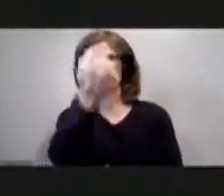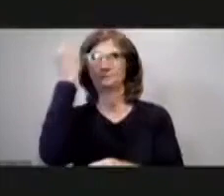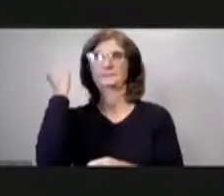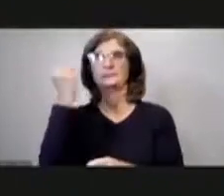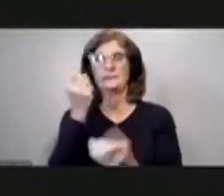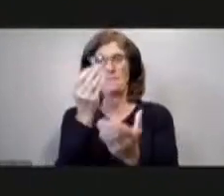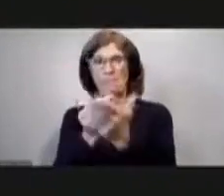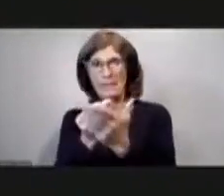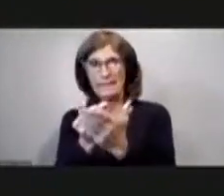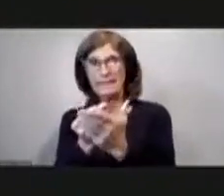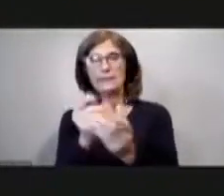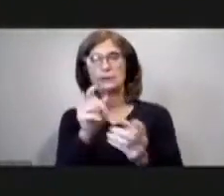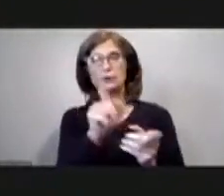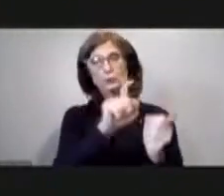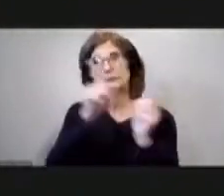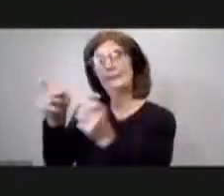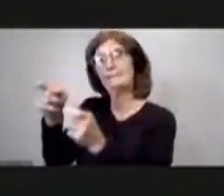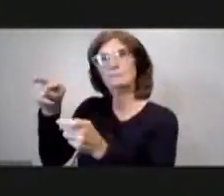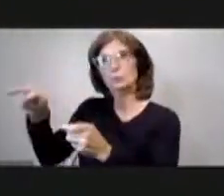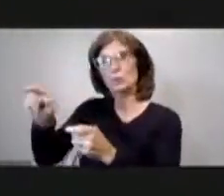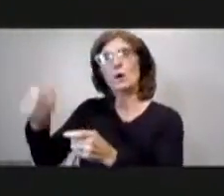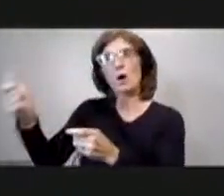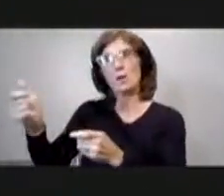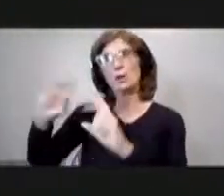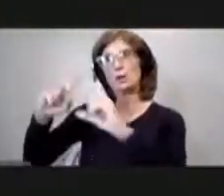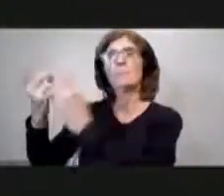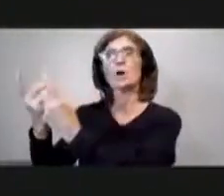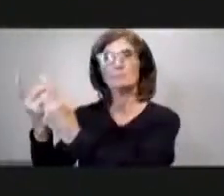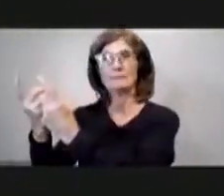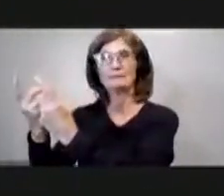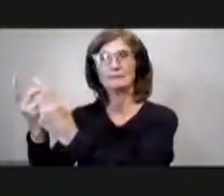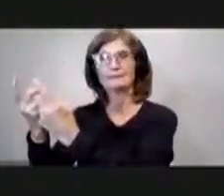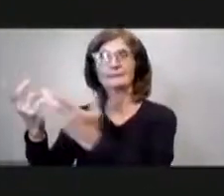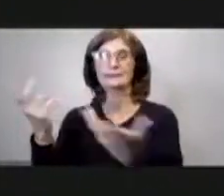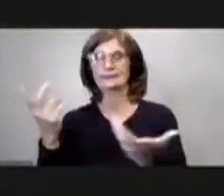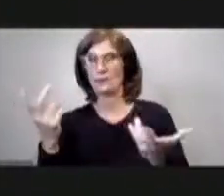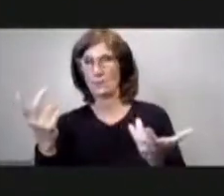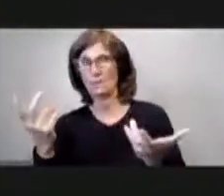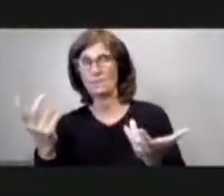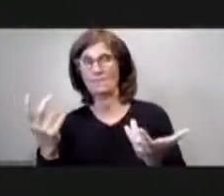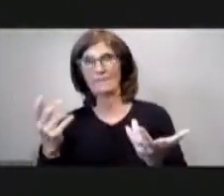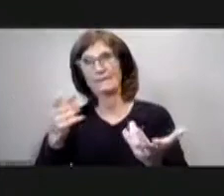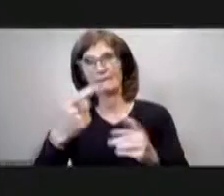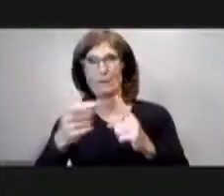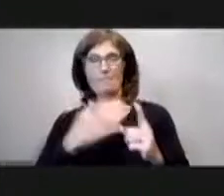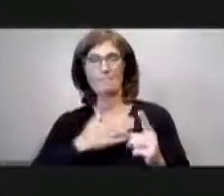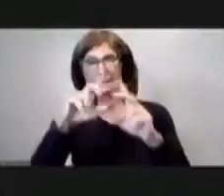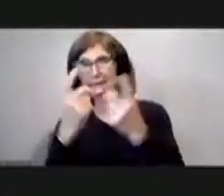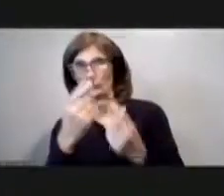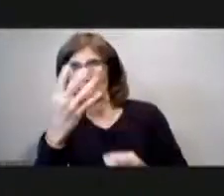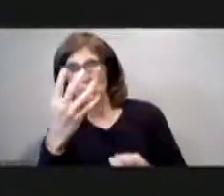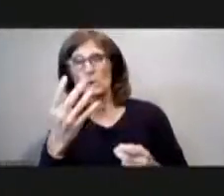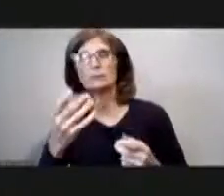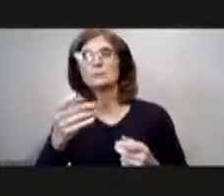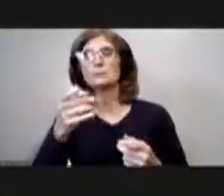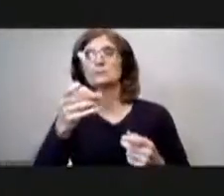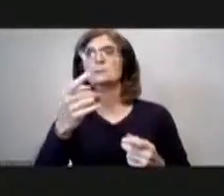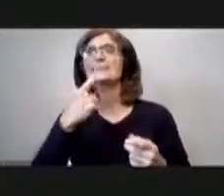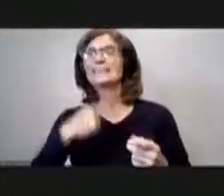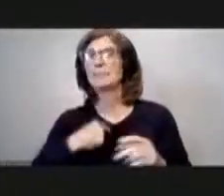being transferred out of flood control projects for d4 so if you could look into that for me okay before tuesday it'd be great